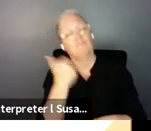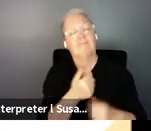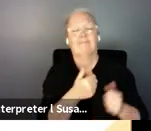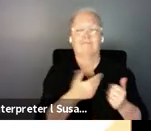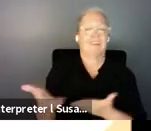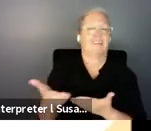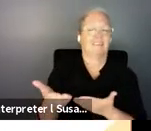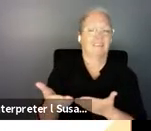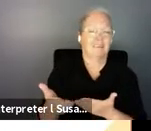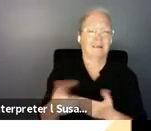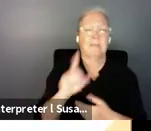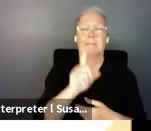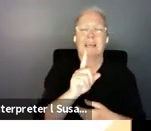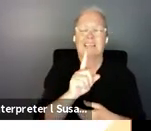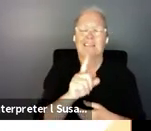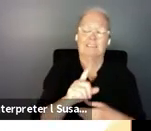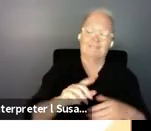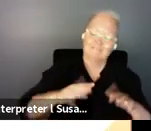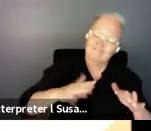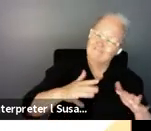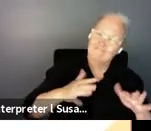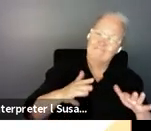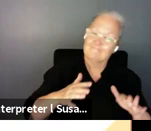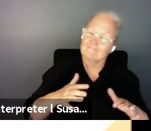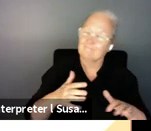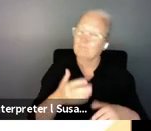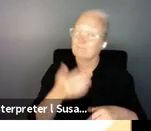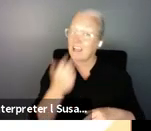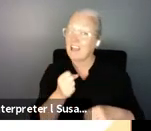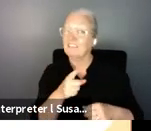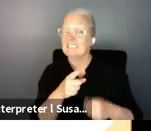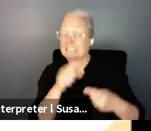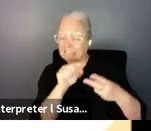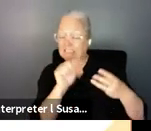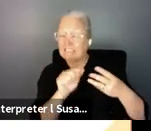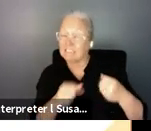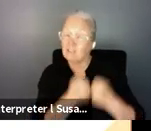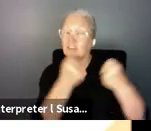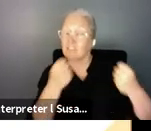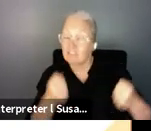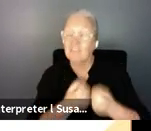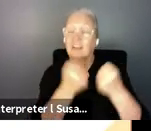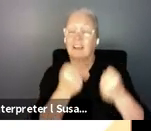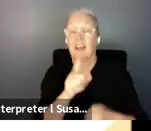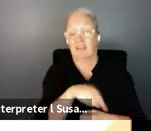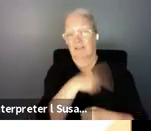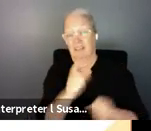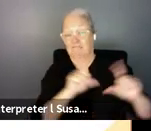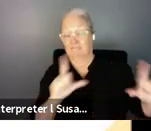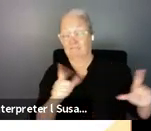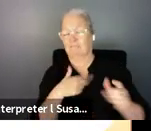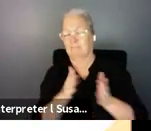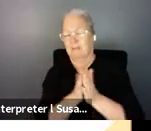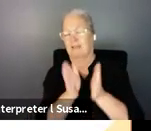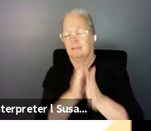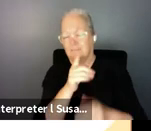didn't turn out that way and there were some challenges which i'll explain in the next slides and after